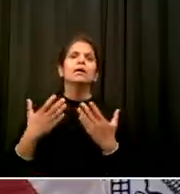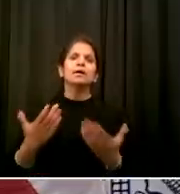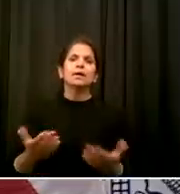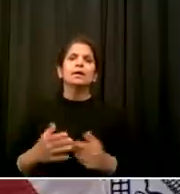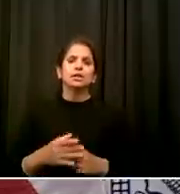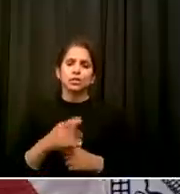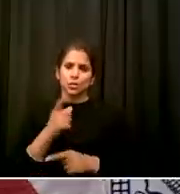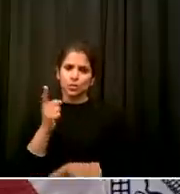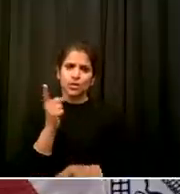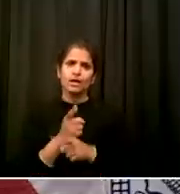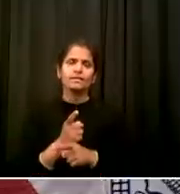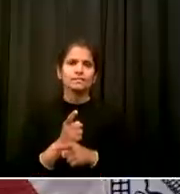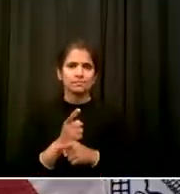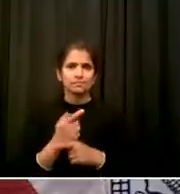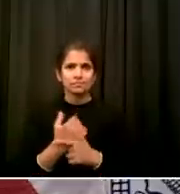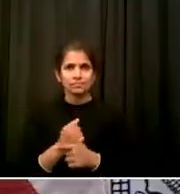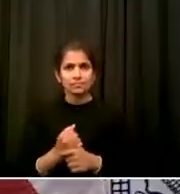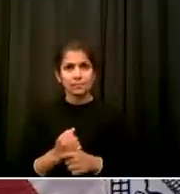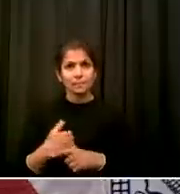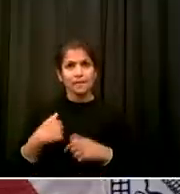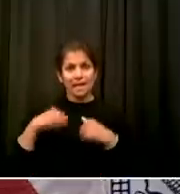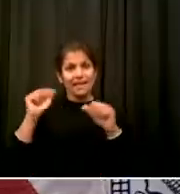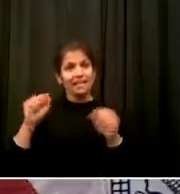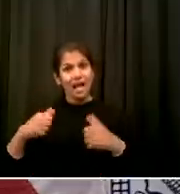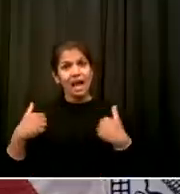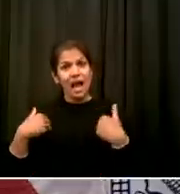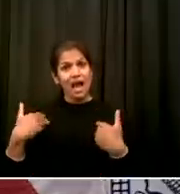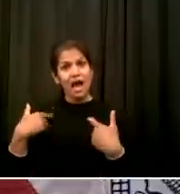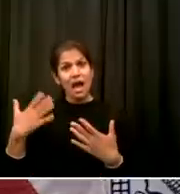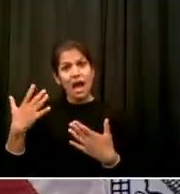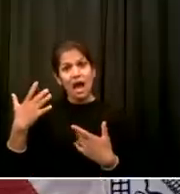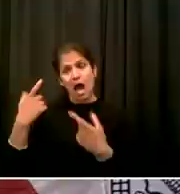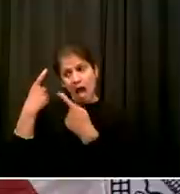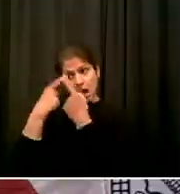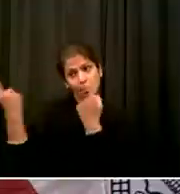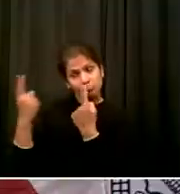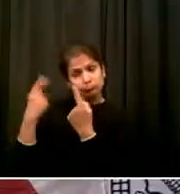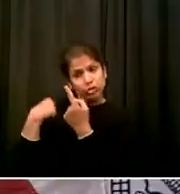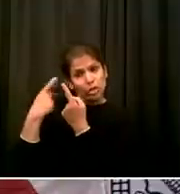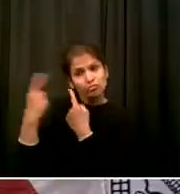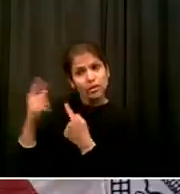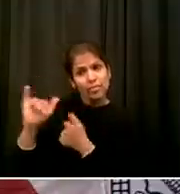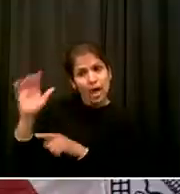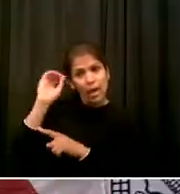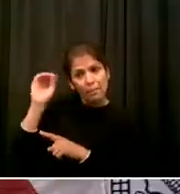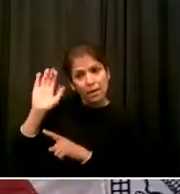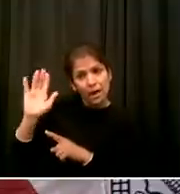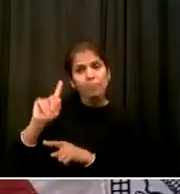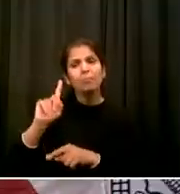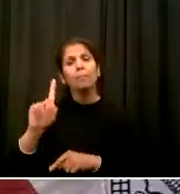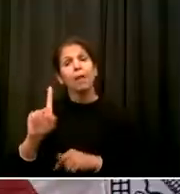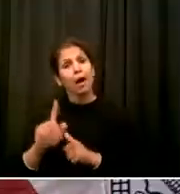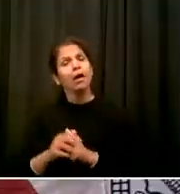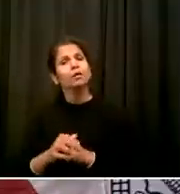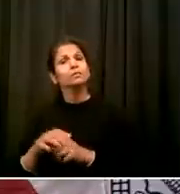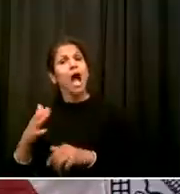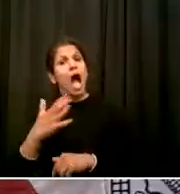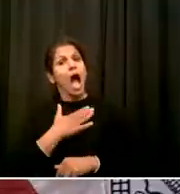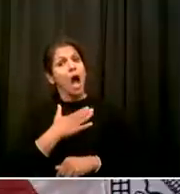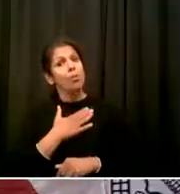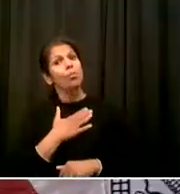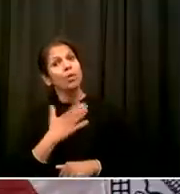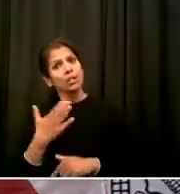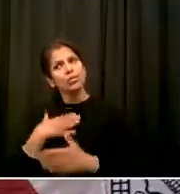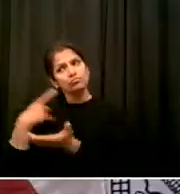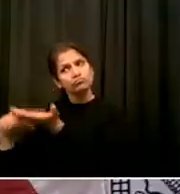NYPD I don't think they're right I'm gonna have that conversation with everyone I'm open, I'm not dogmatic But I